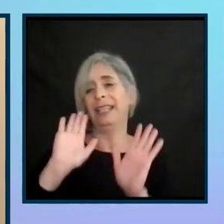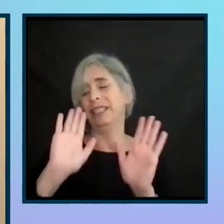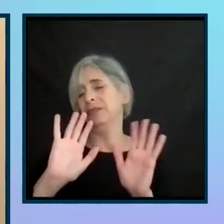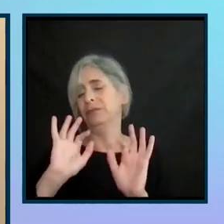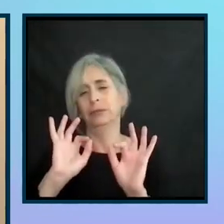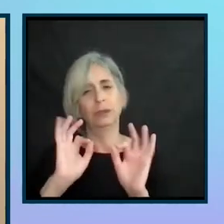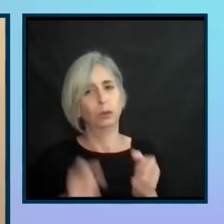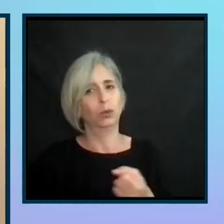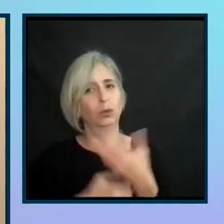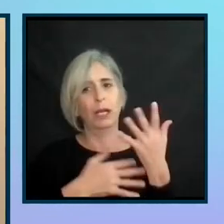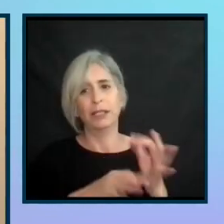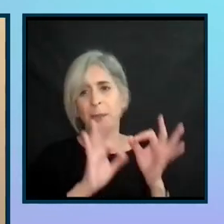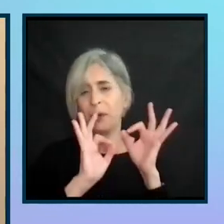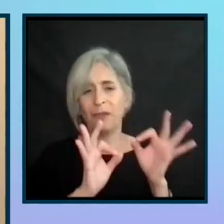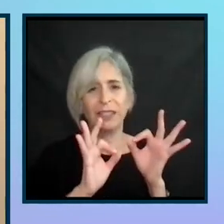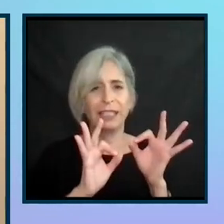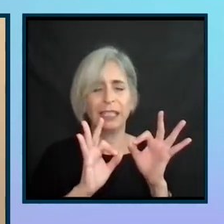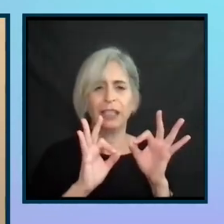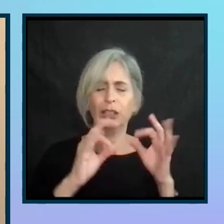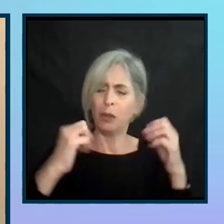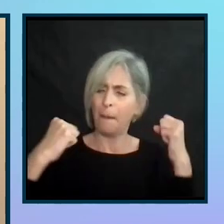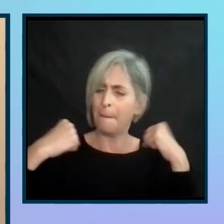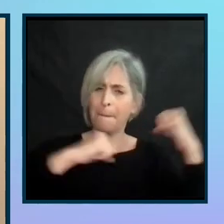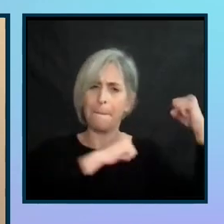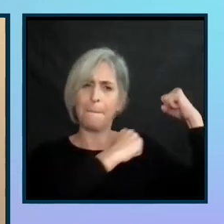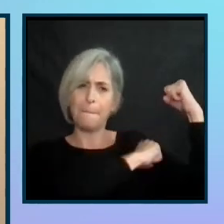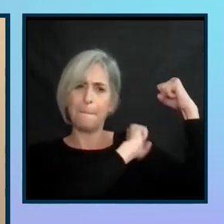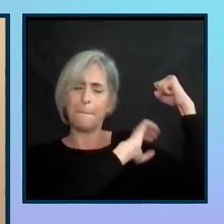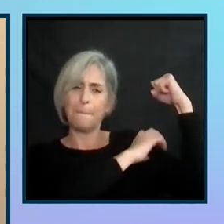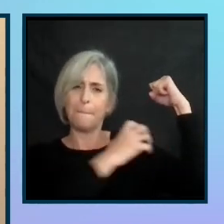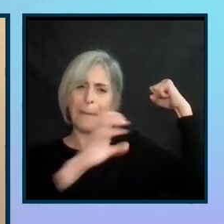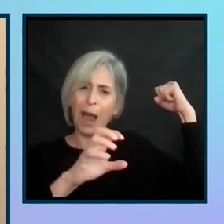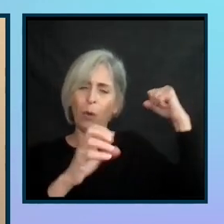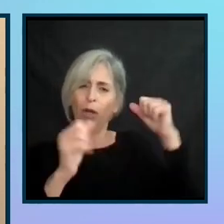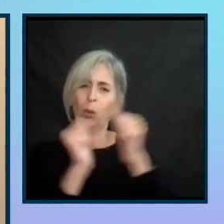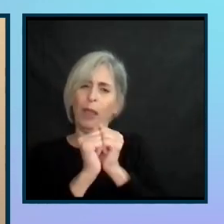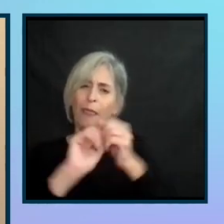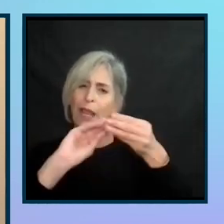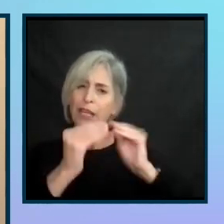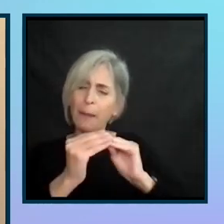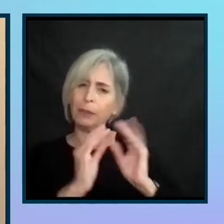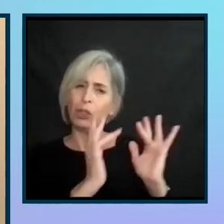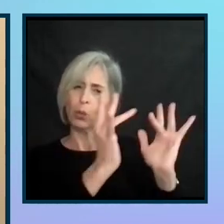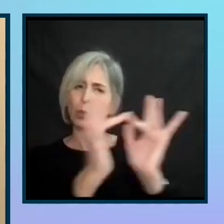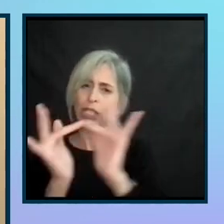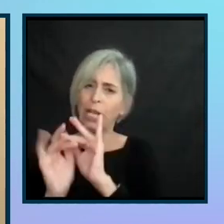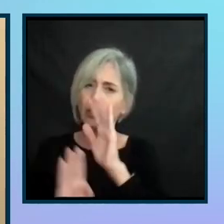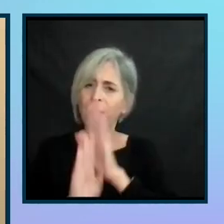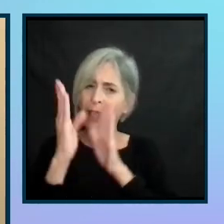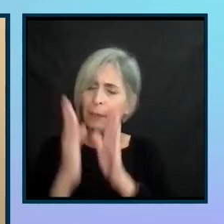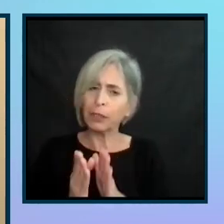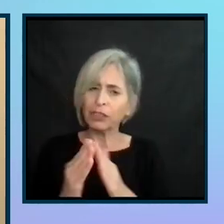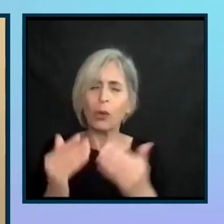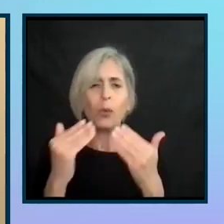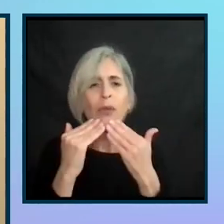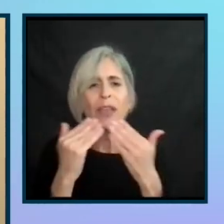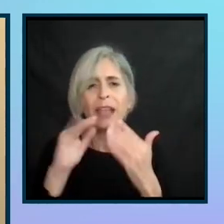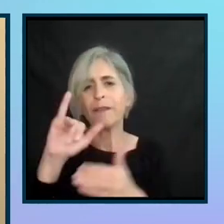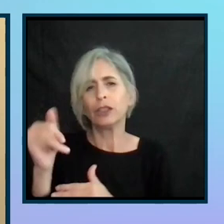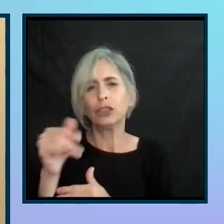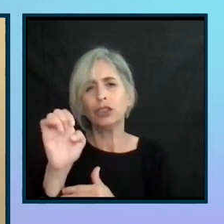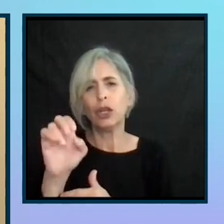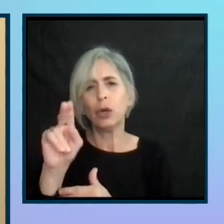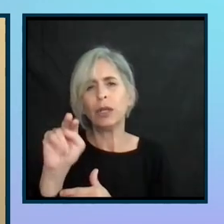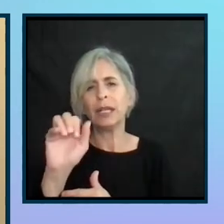like, I love that strength in numbers and just reaching out to developers. And, you know, we're so thankful to have Joe Nazaro